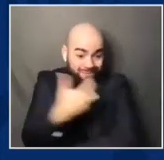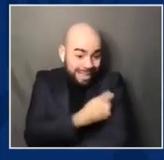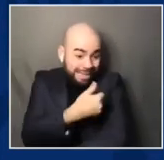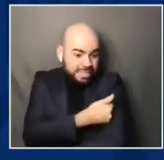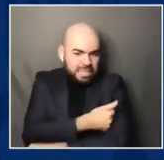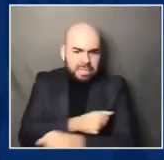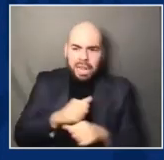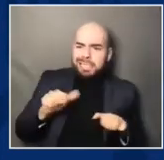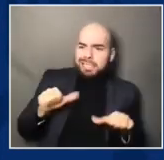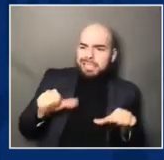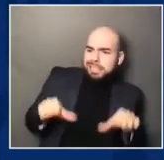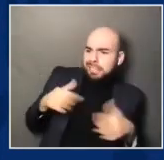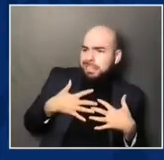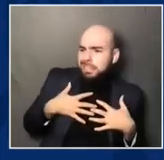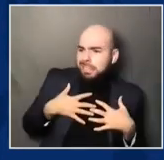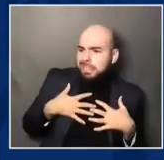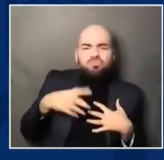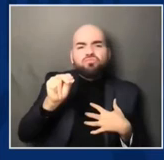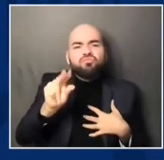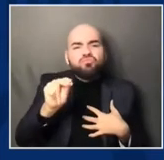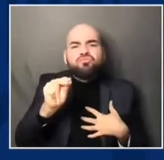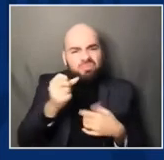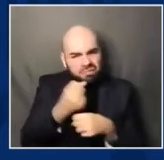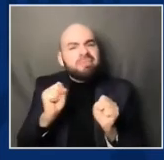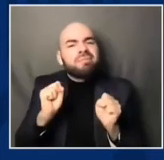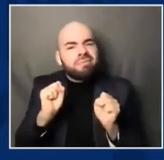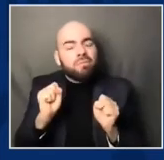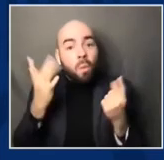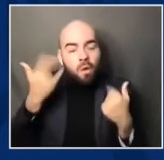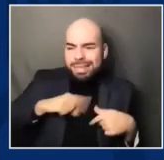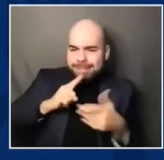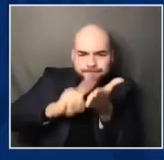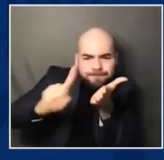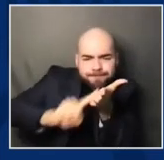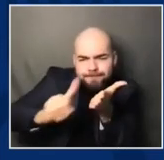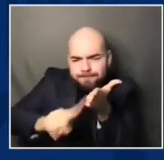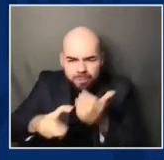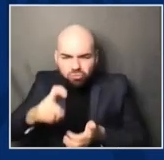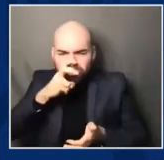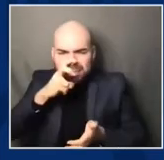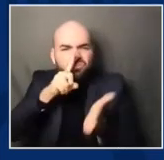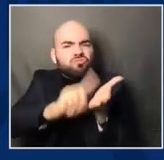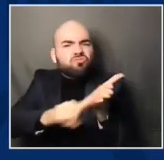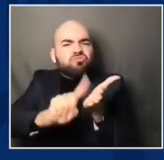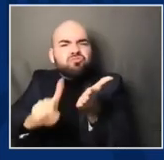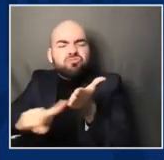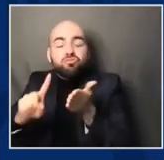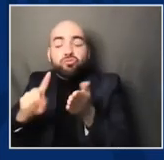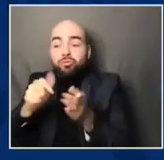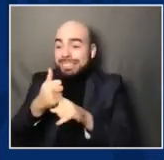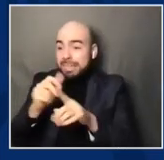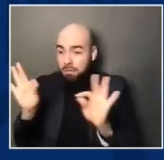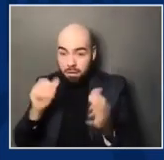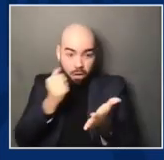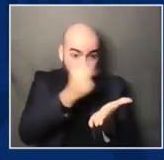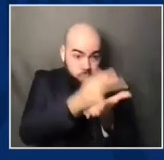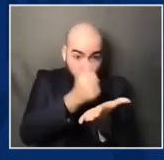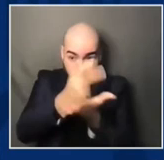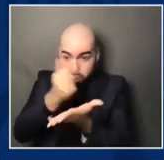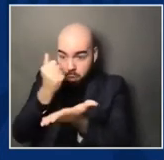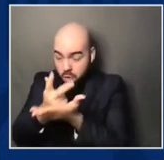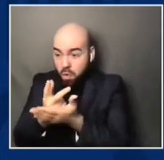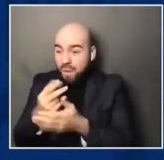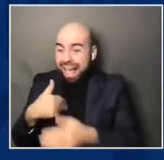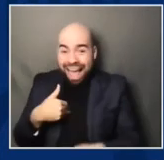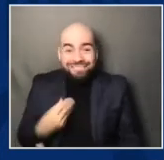At the same time, it's clear that this vaccine, even if approved, will not be widely available for many months yet to